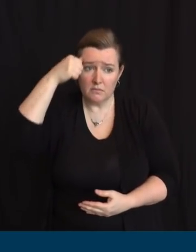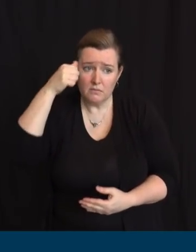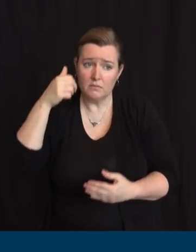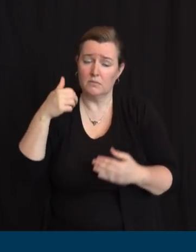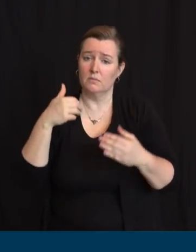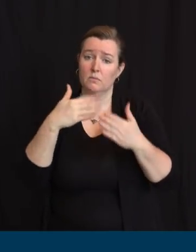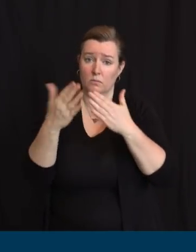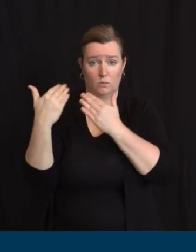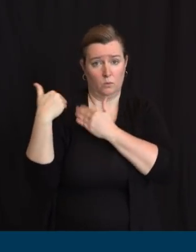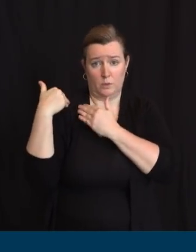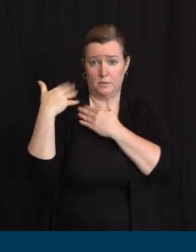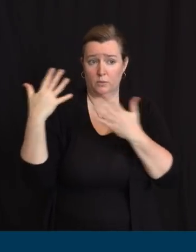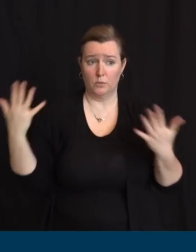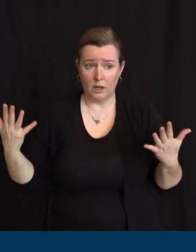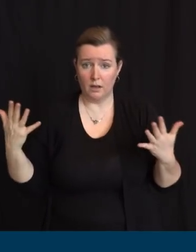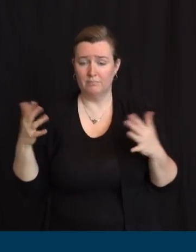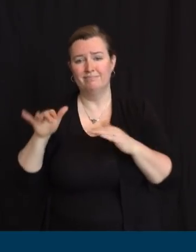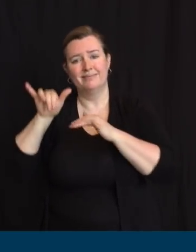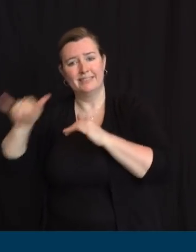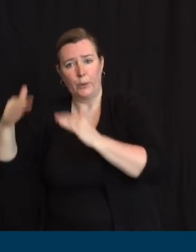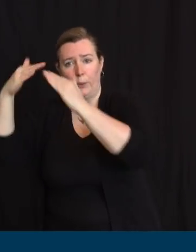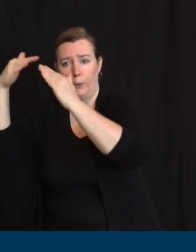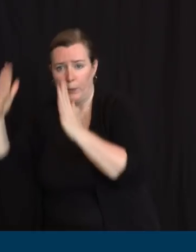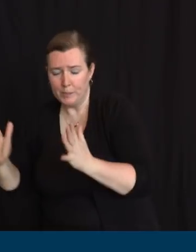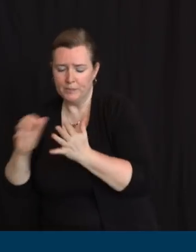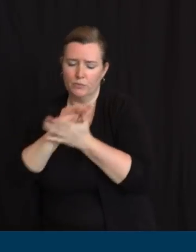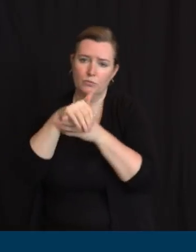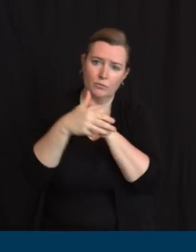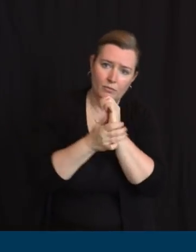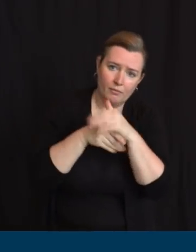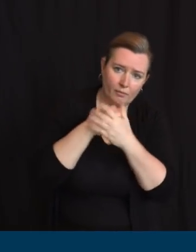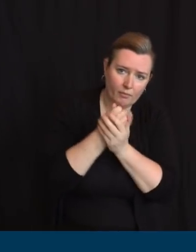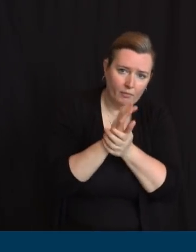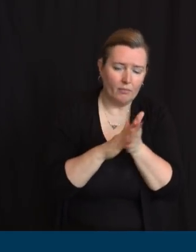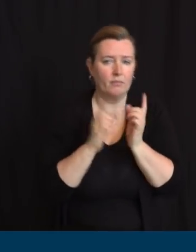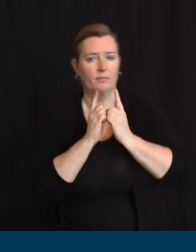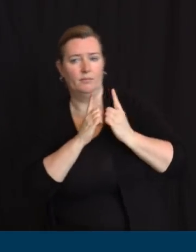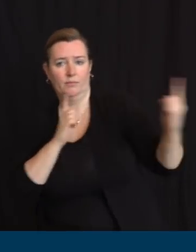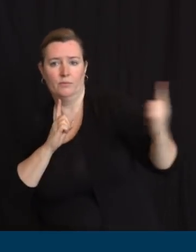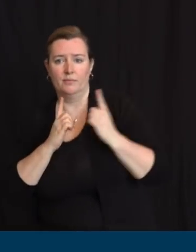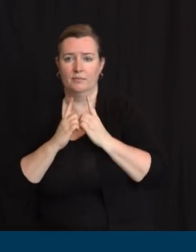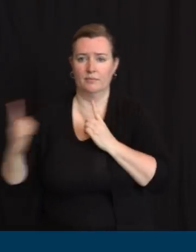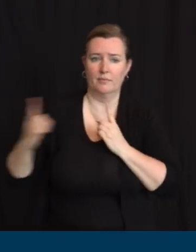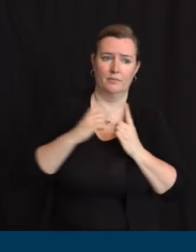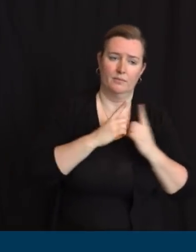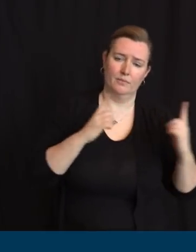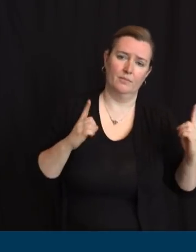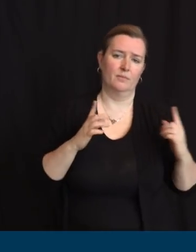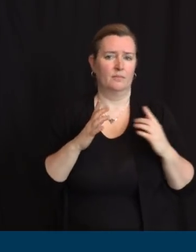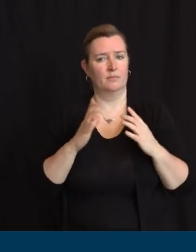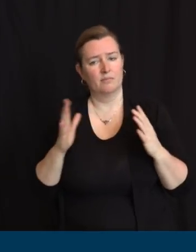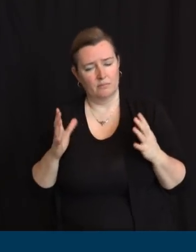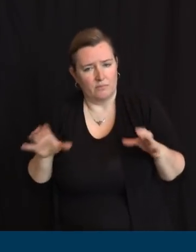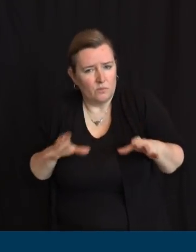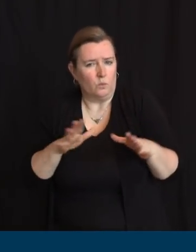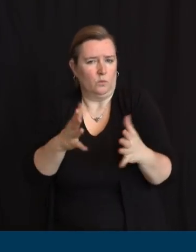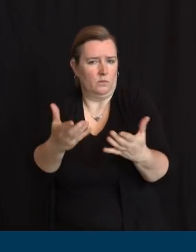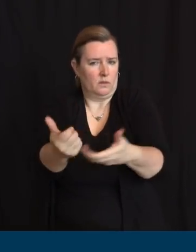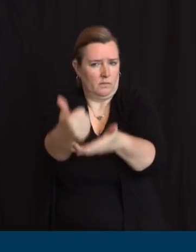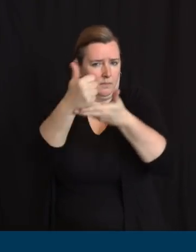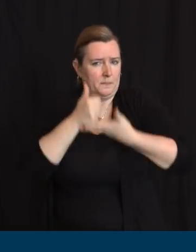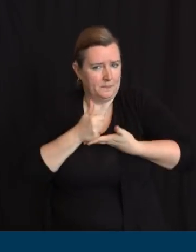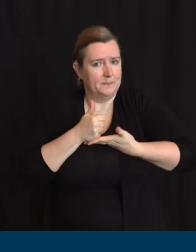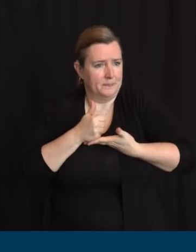sooner than later, albeit much later than we would like to remember these precious lives lost.